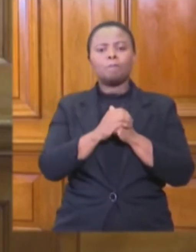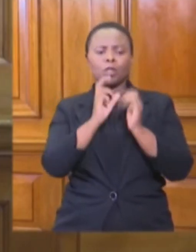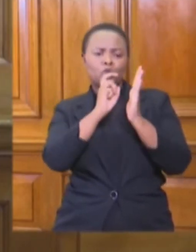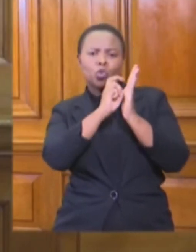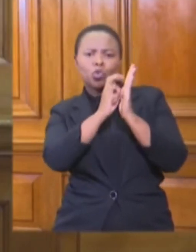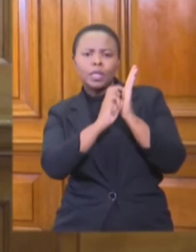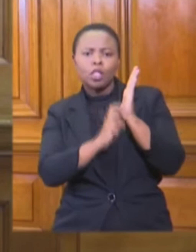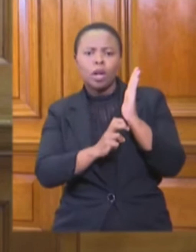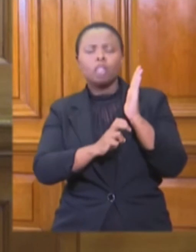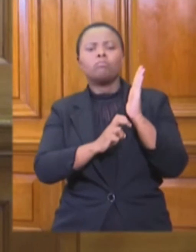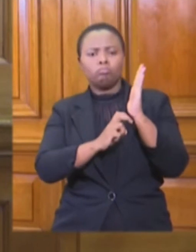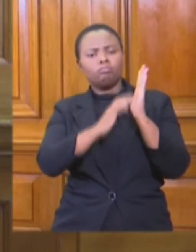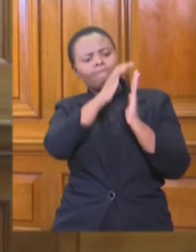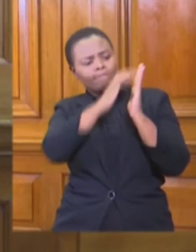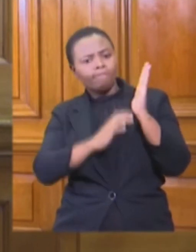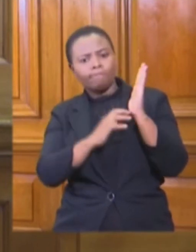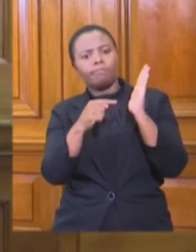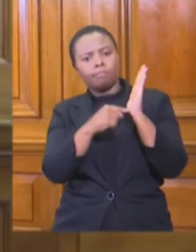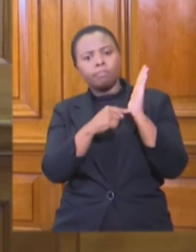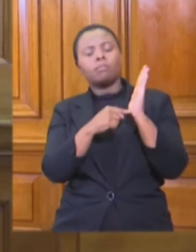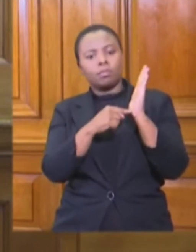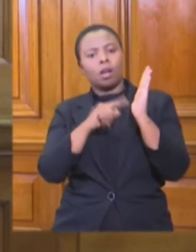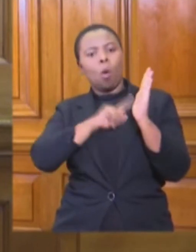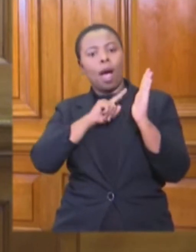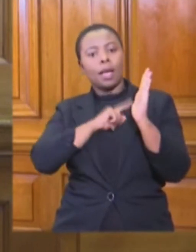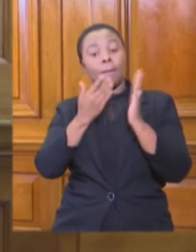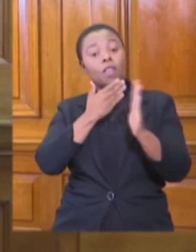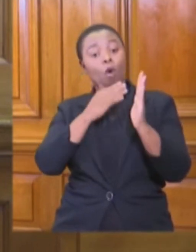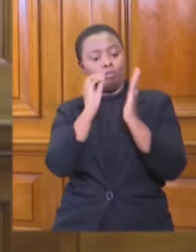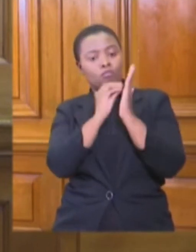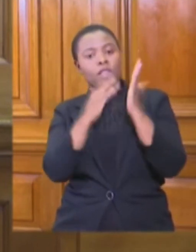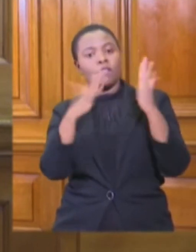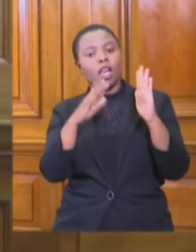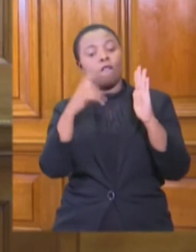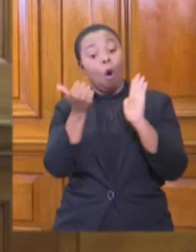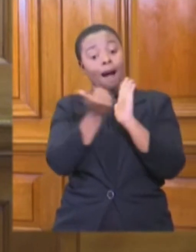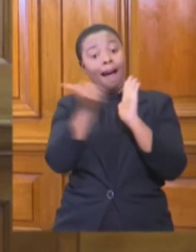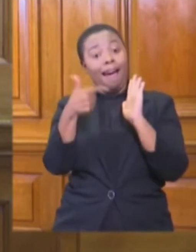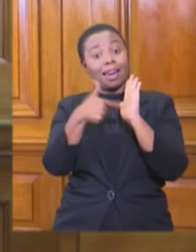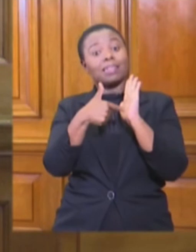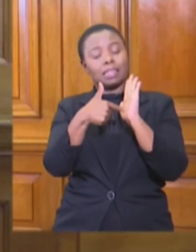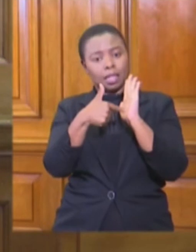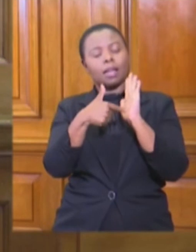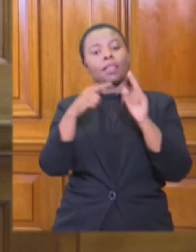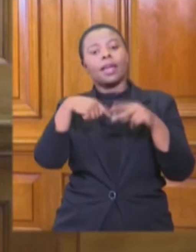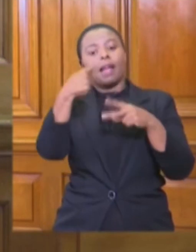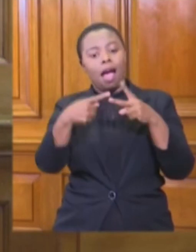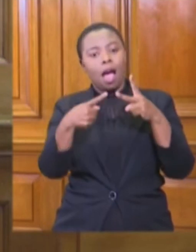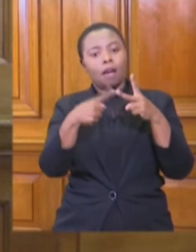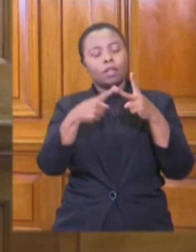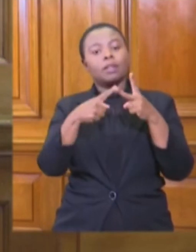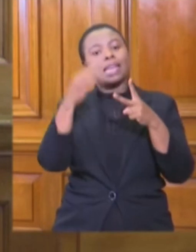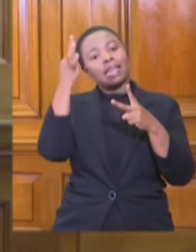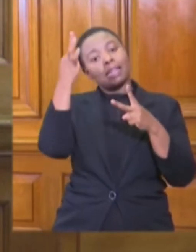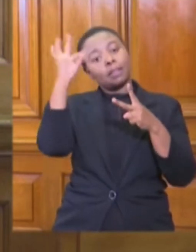directions made in terms of the Disaster Management Act following the declaration of the national state